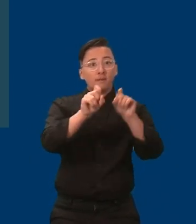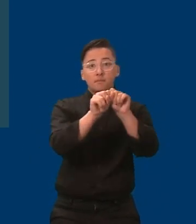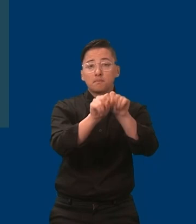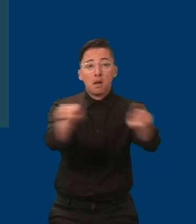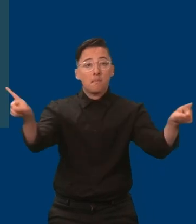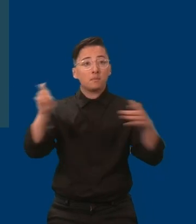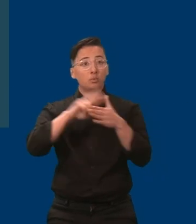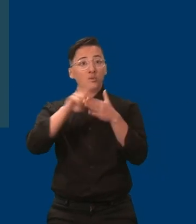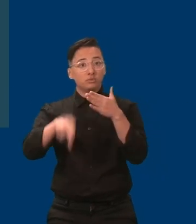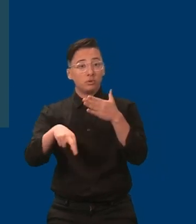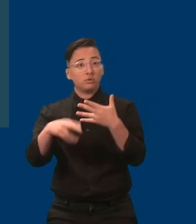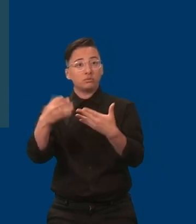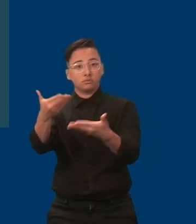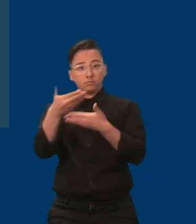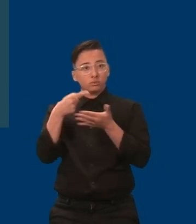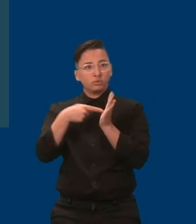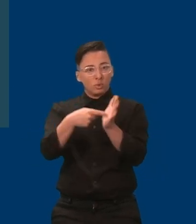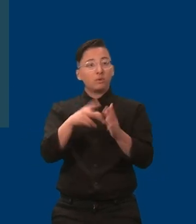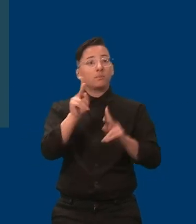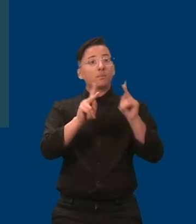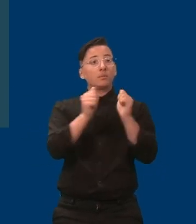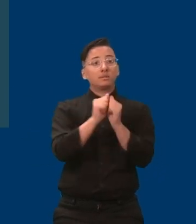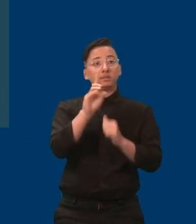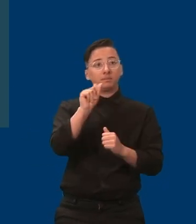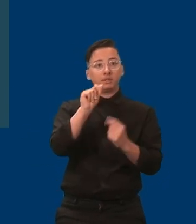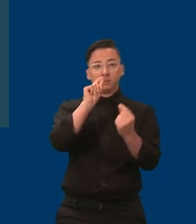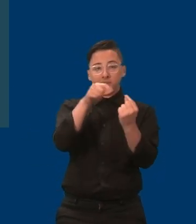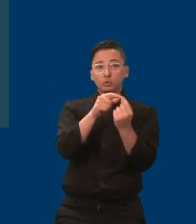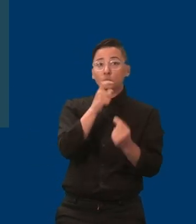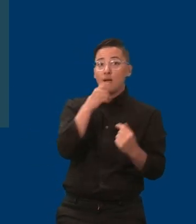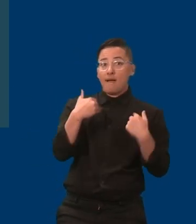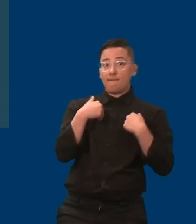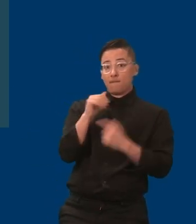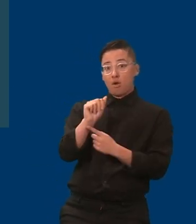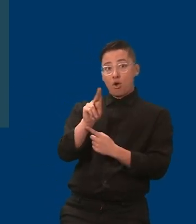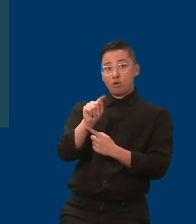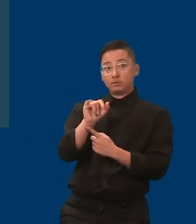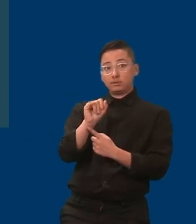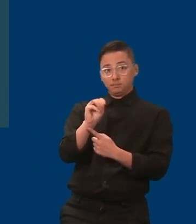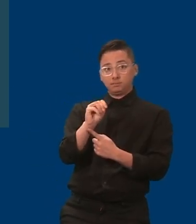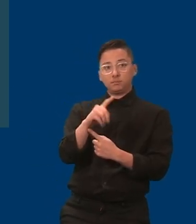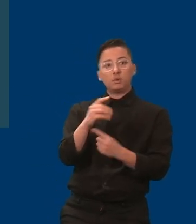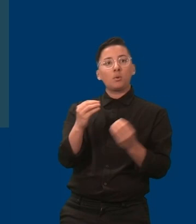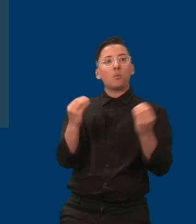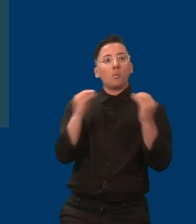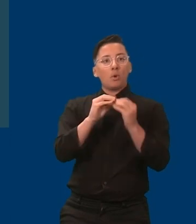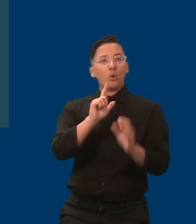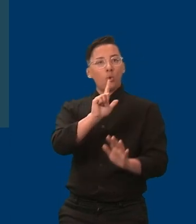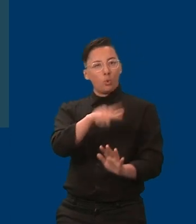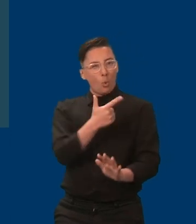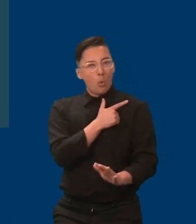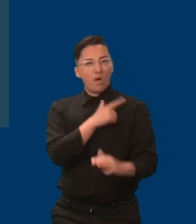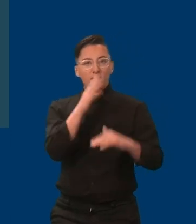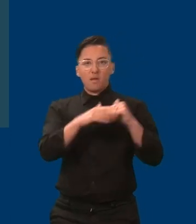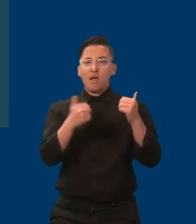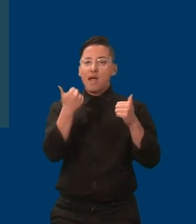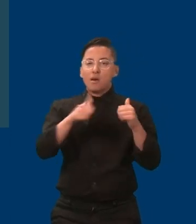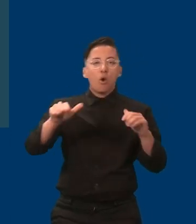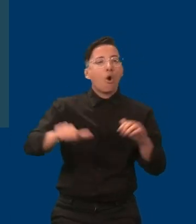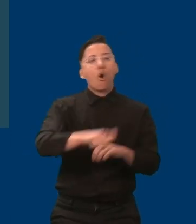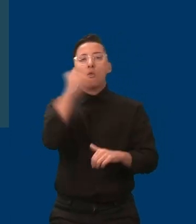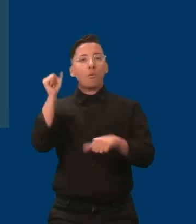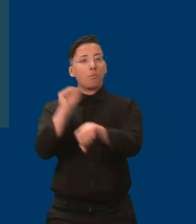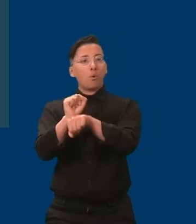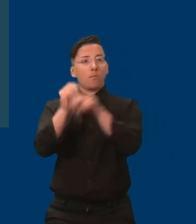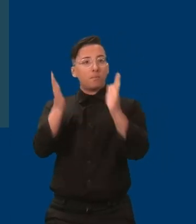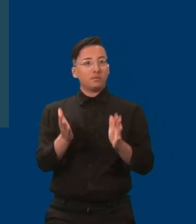those on the autism spectrum, are more loyal and productive than any other worker demographic. Many of us have specialized skills